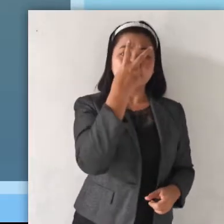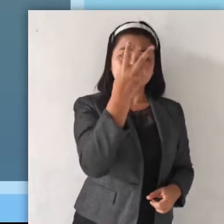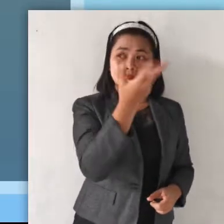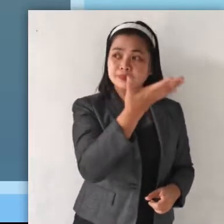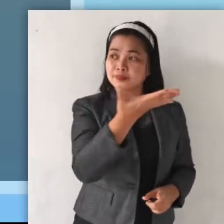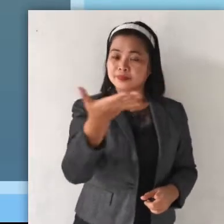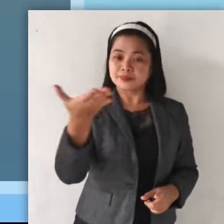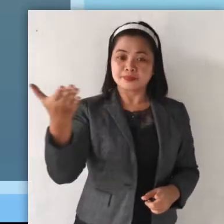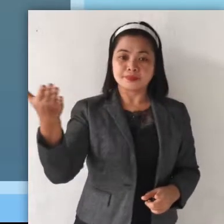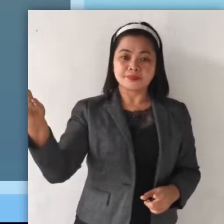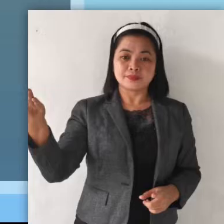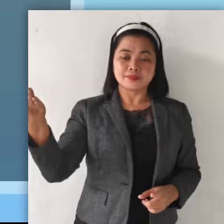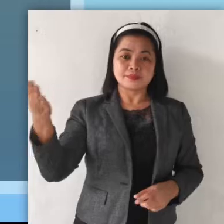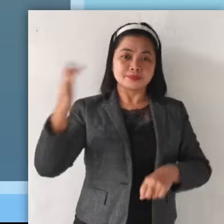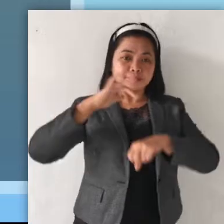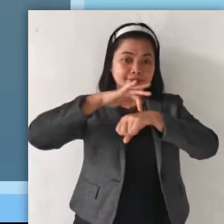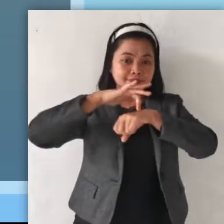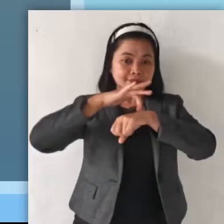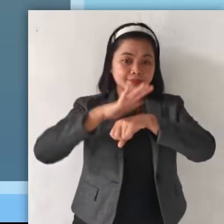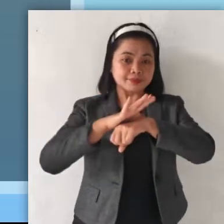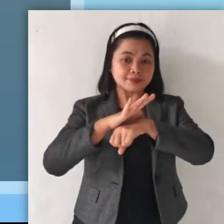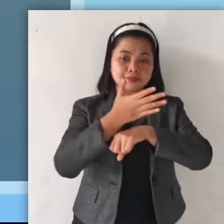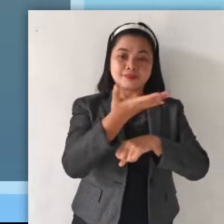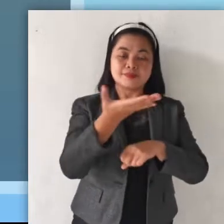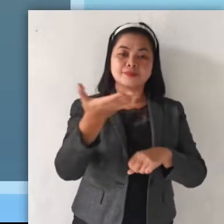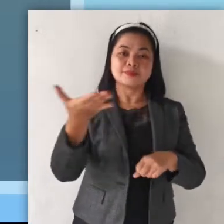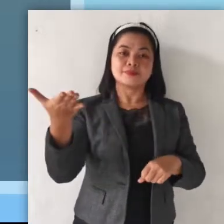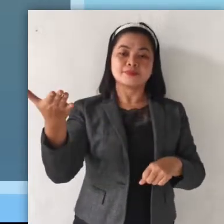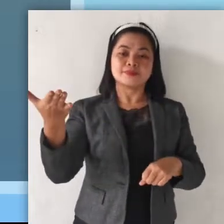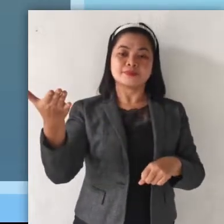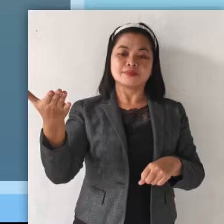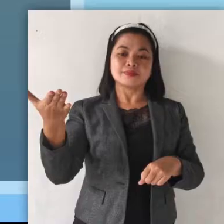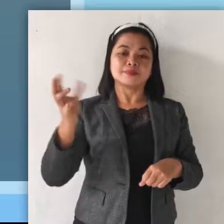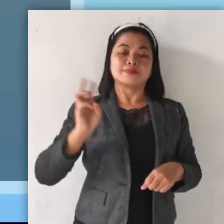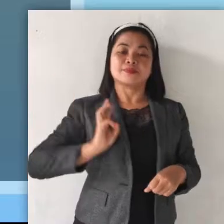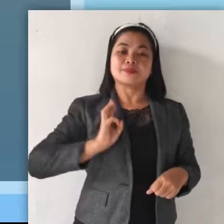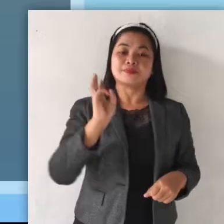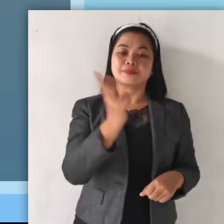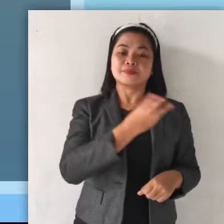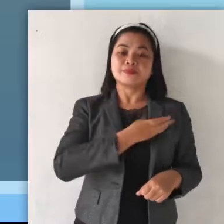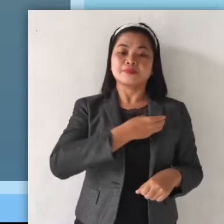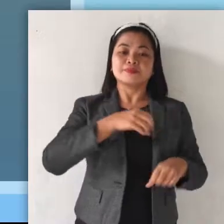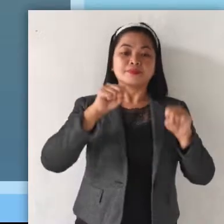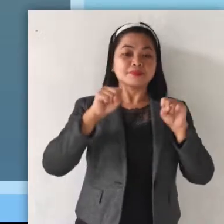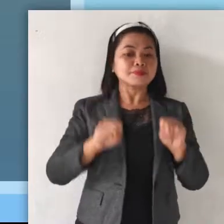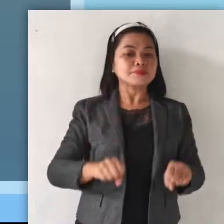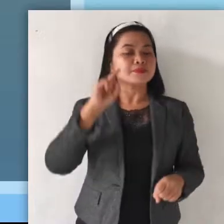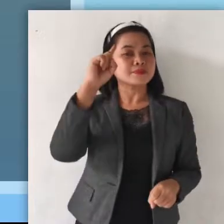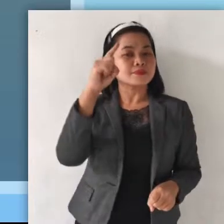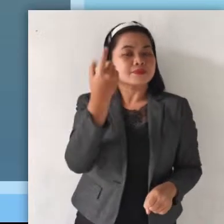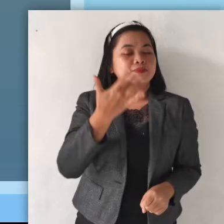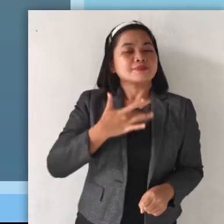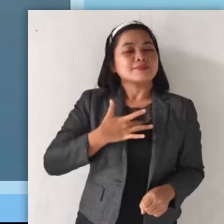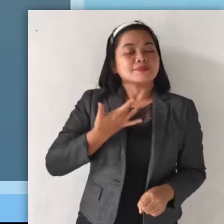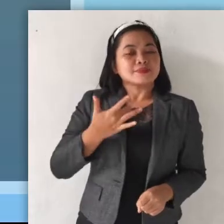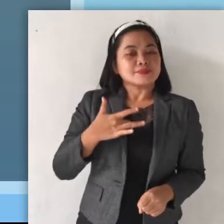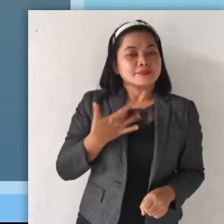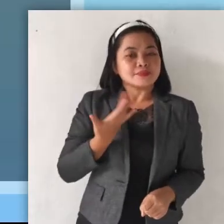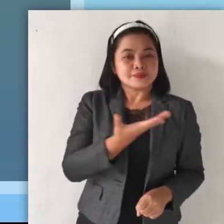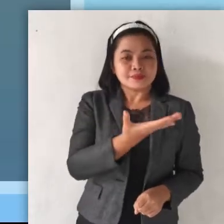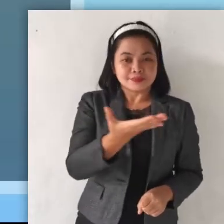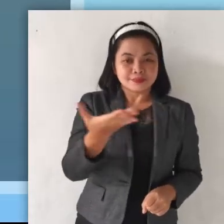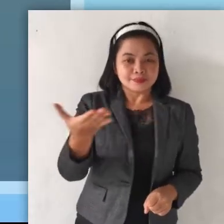them. We can touch them. And sometimes, we can only feel them.